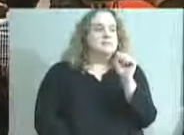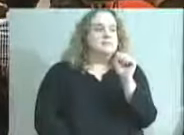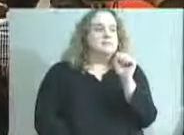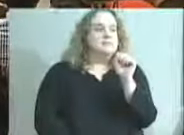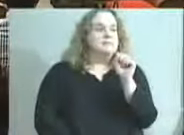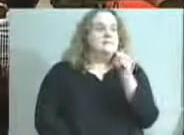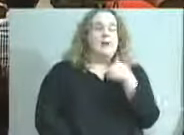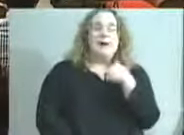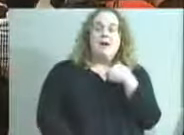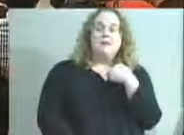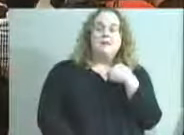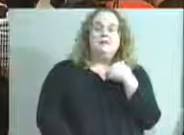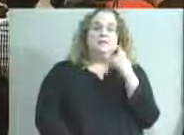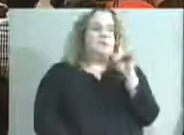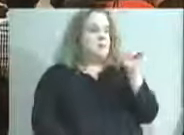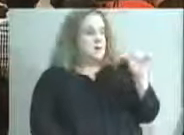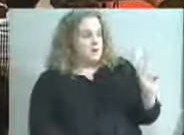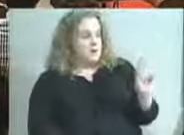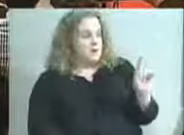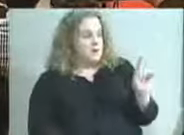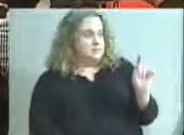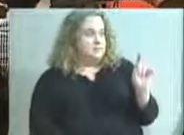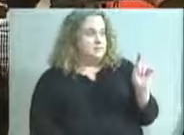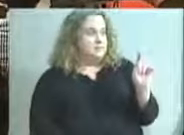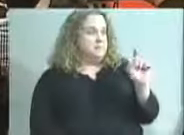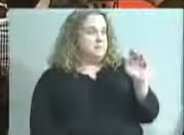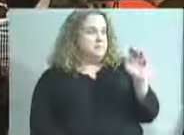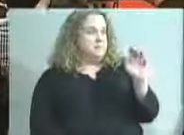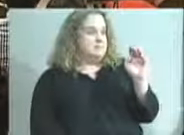I have a question, Mr. Mayor.